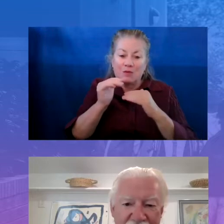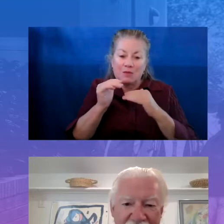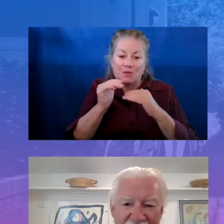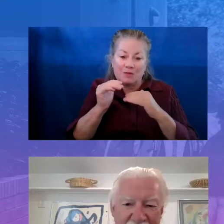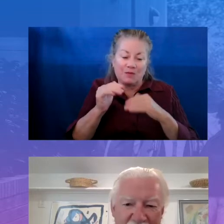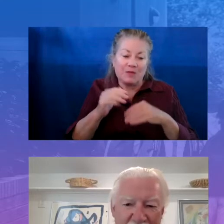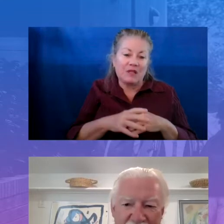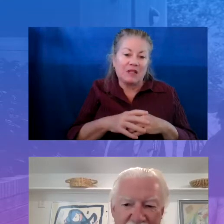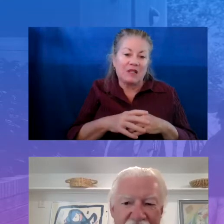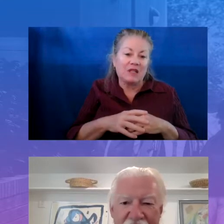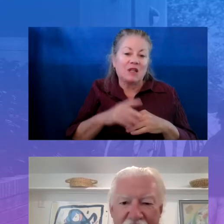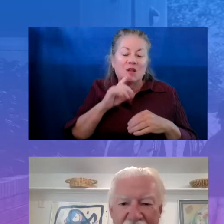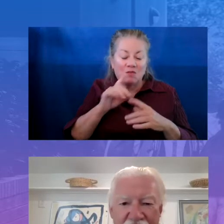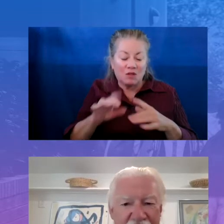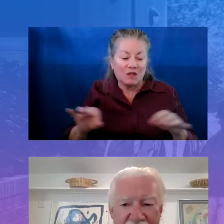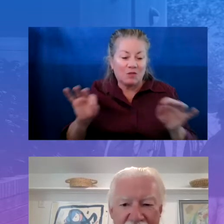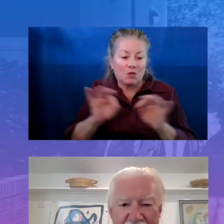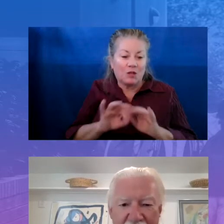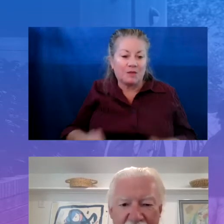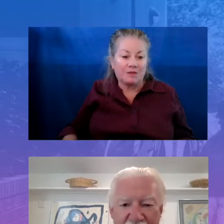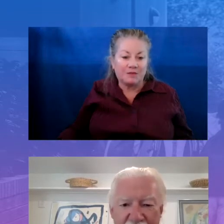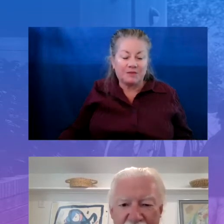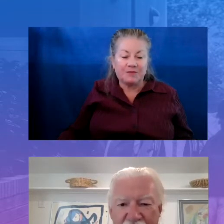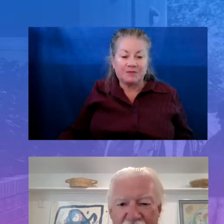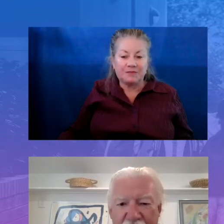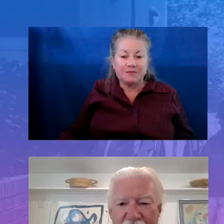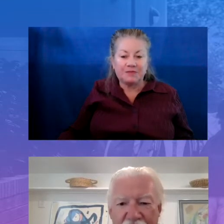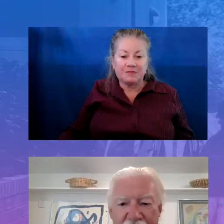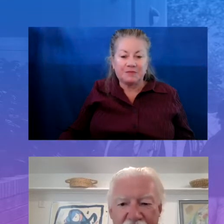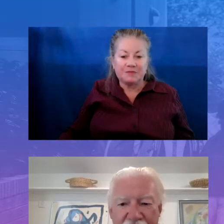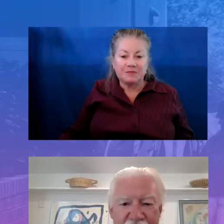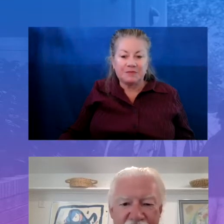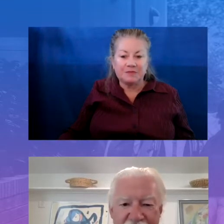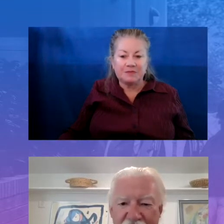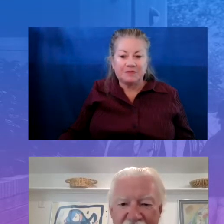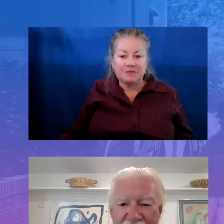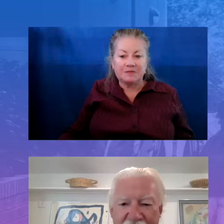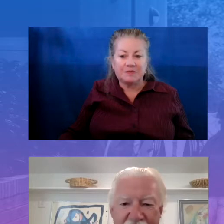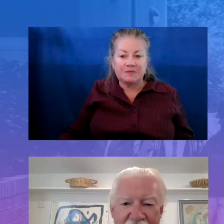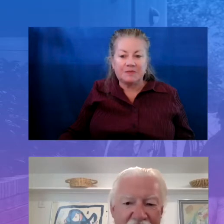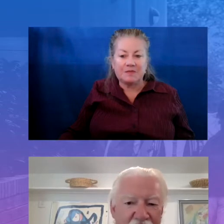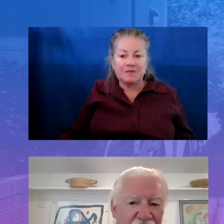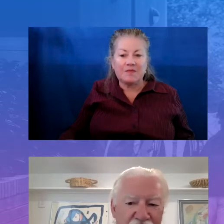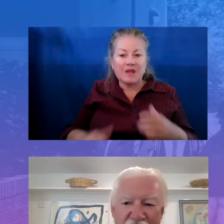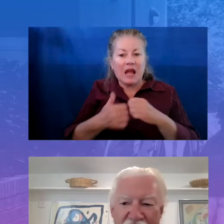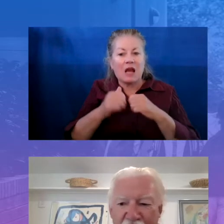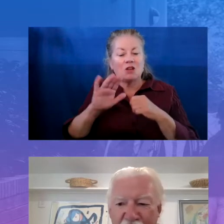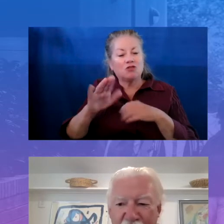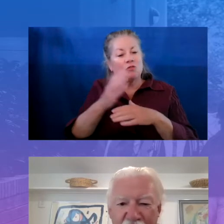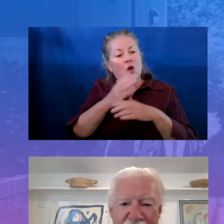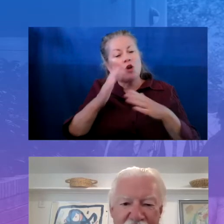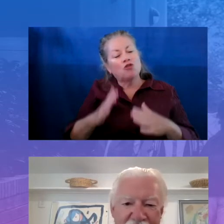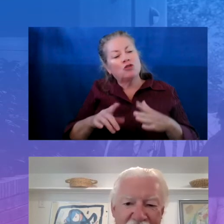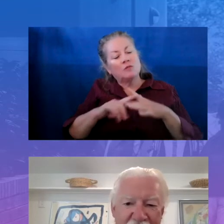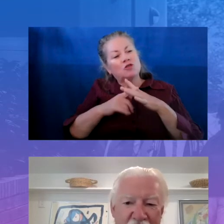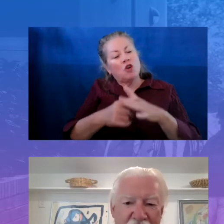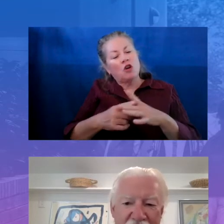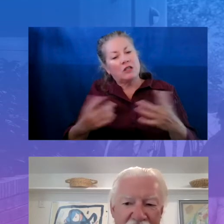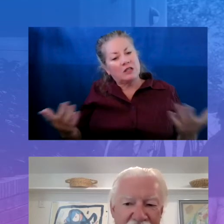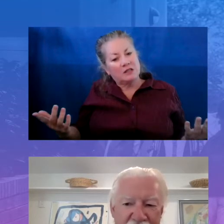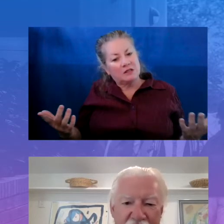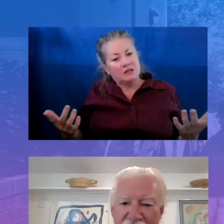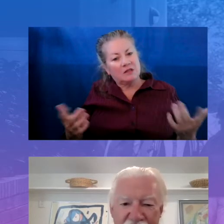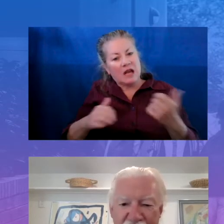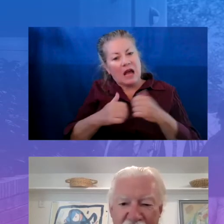So tell us about, given that, how did your partnership start? How do you divide up your roles? And how